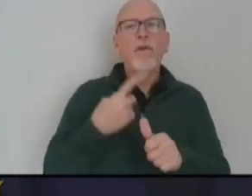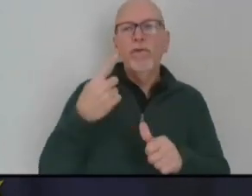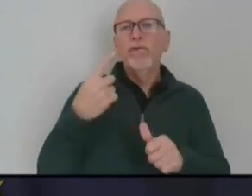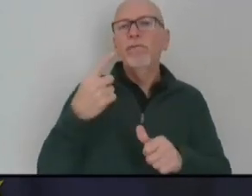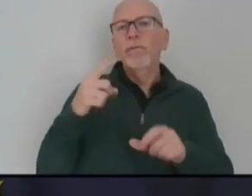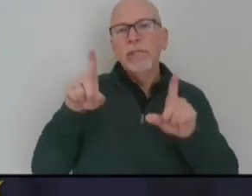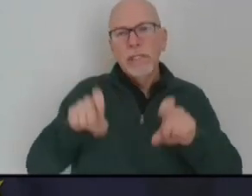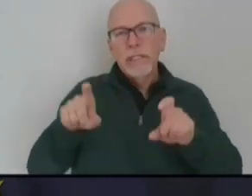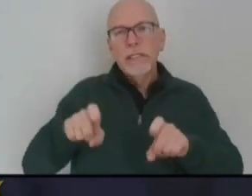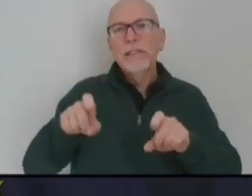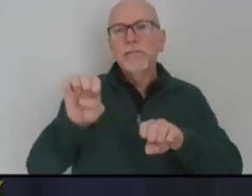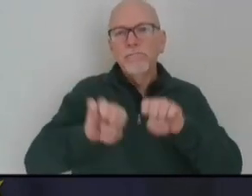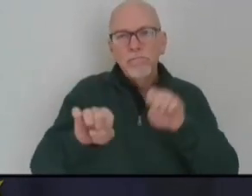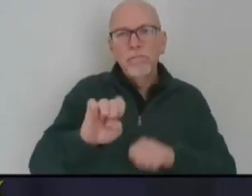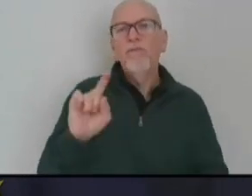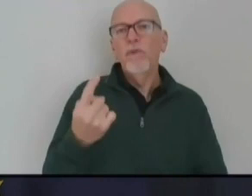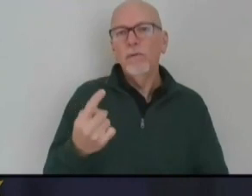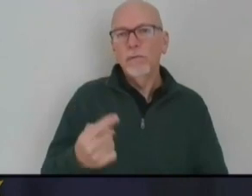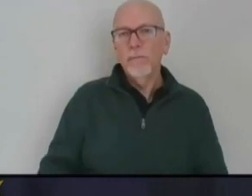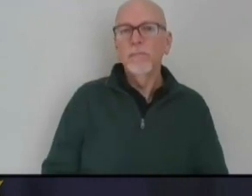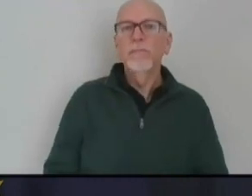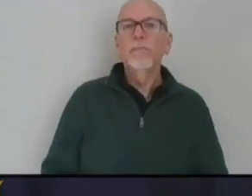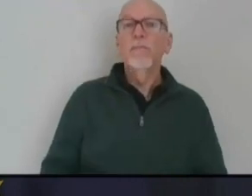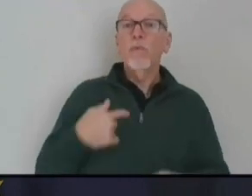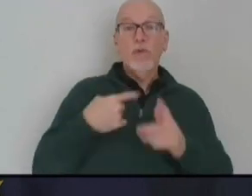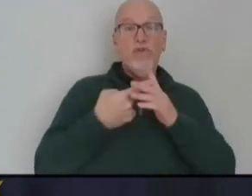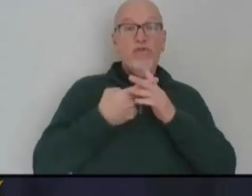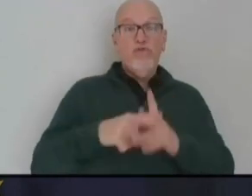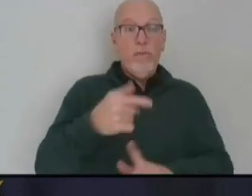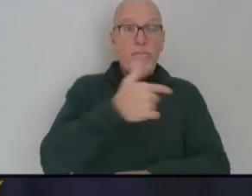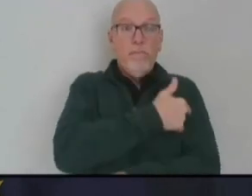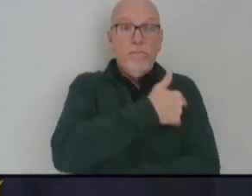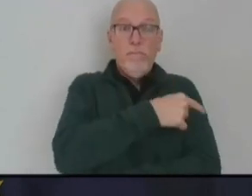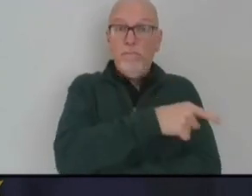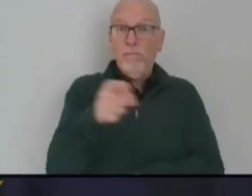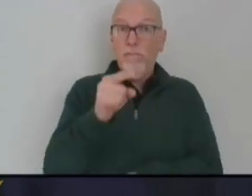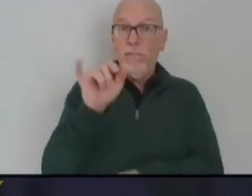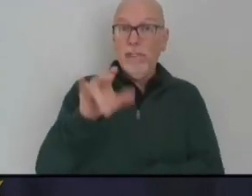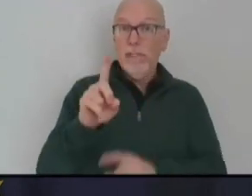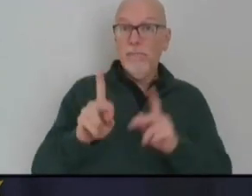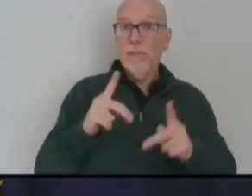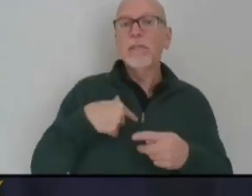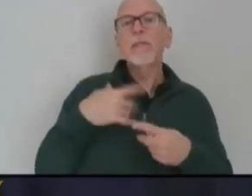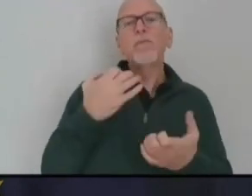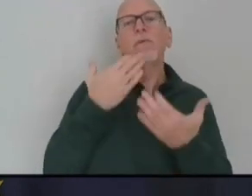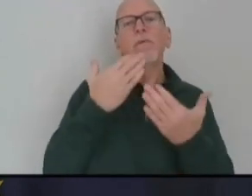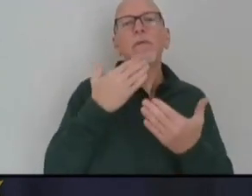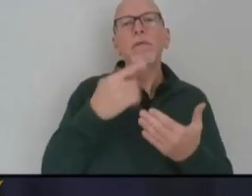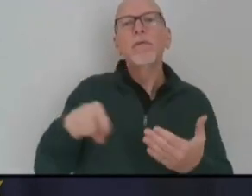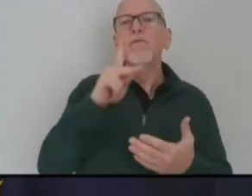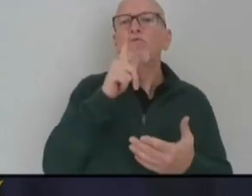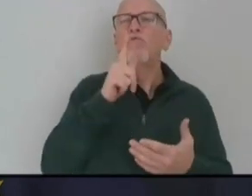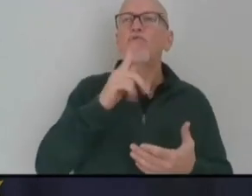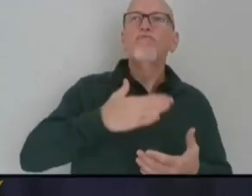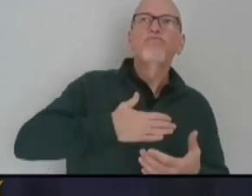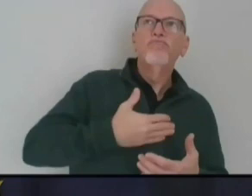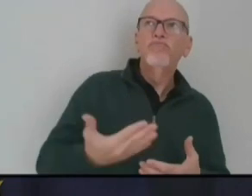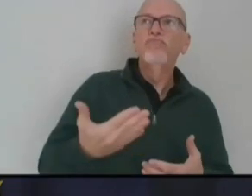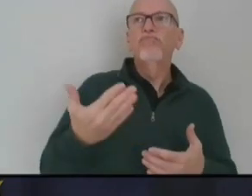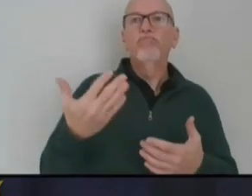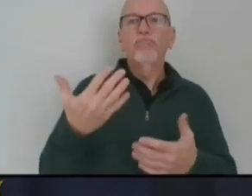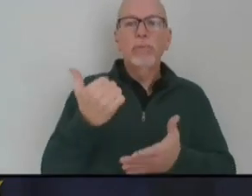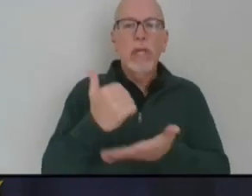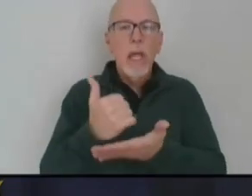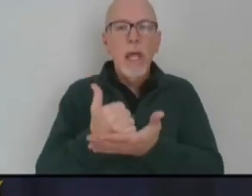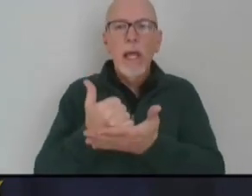As we begin vaccinating our first Hoosiers, I want to extend our gratitude to those selfless individuals whose willingness to help